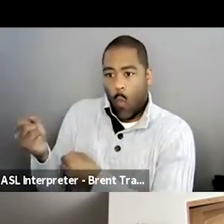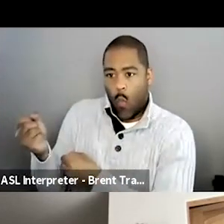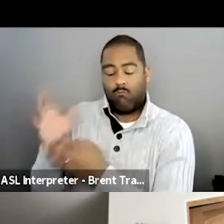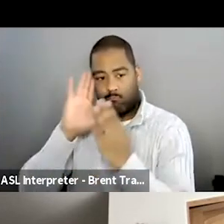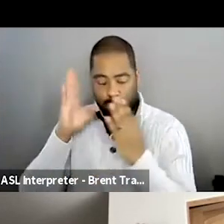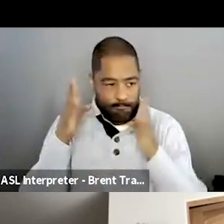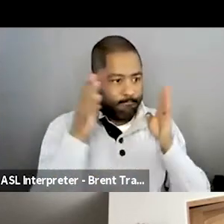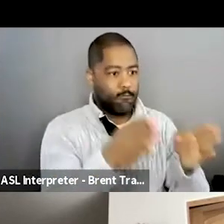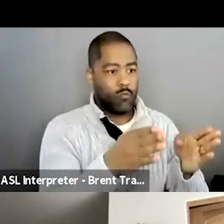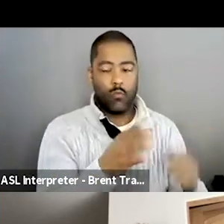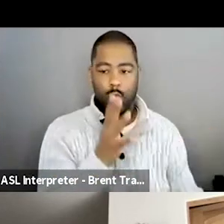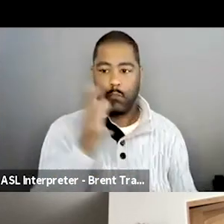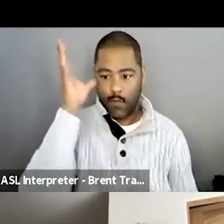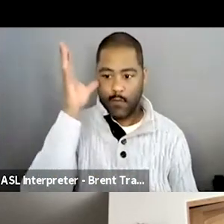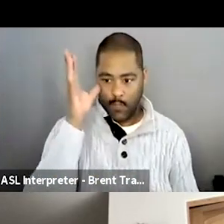Nice.